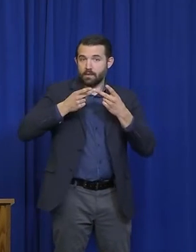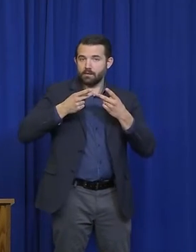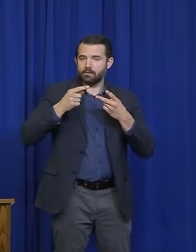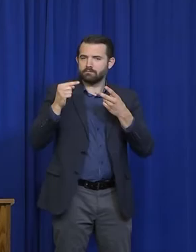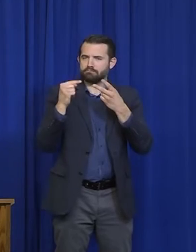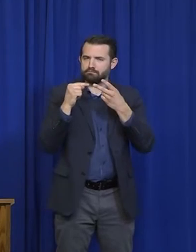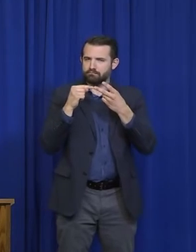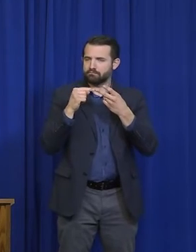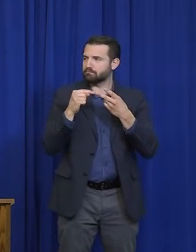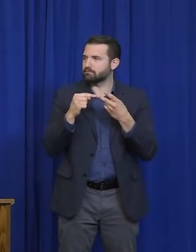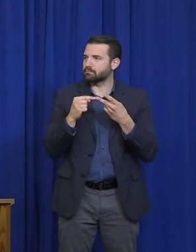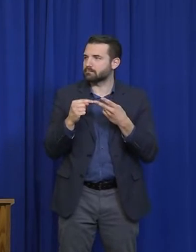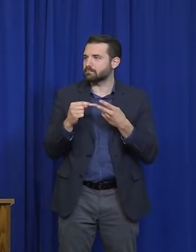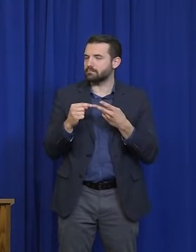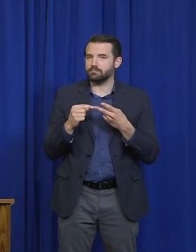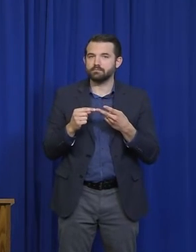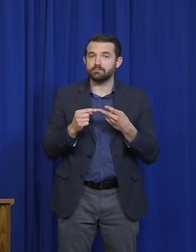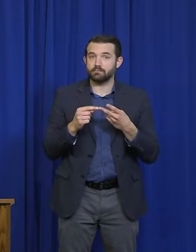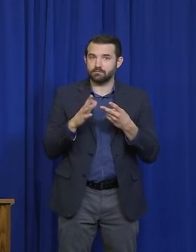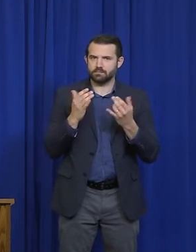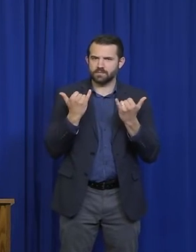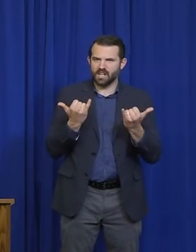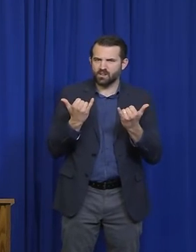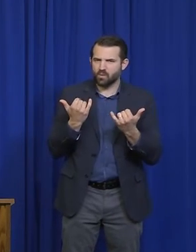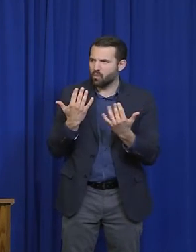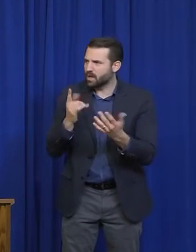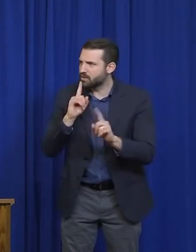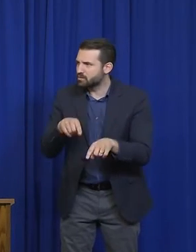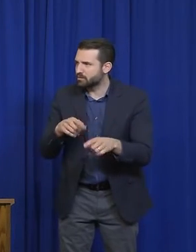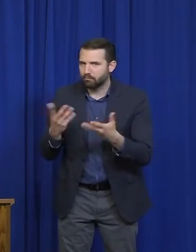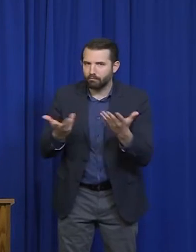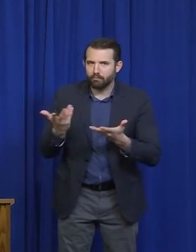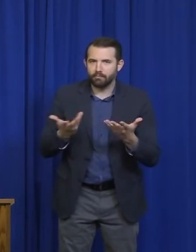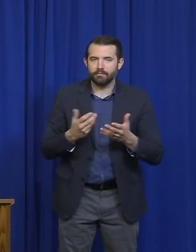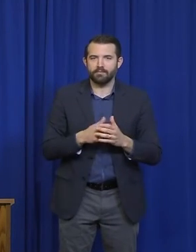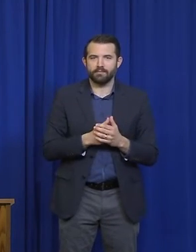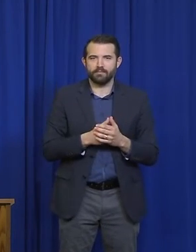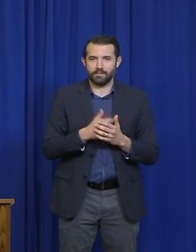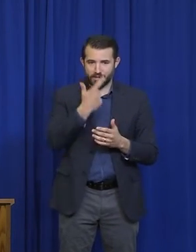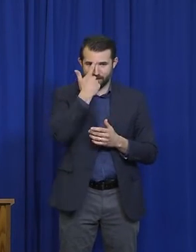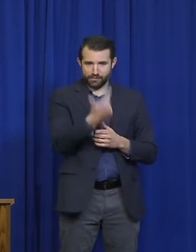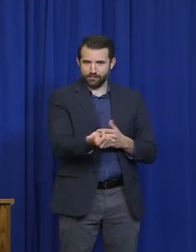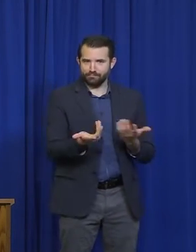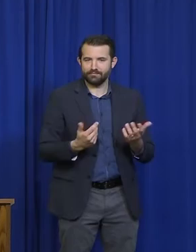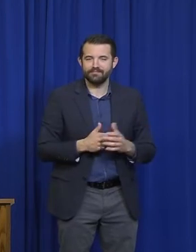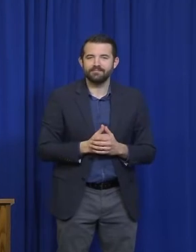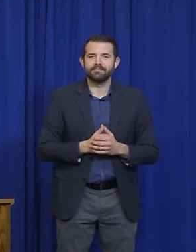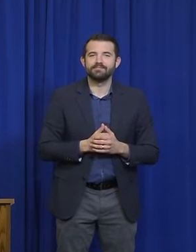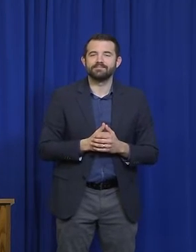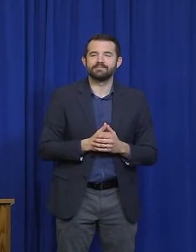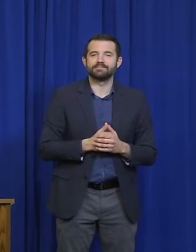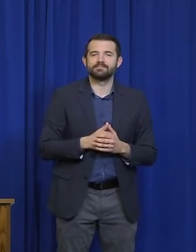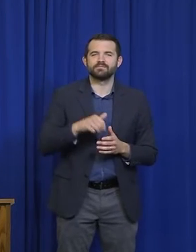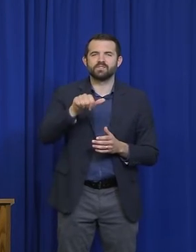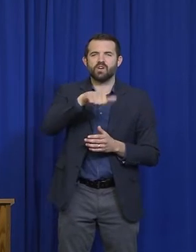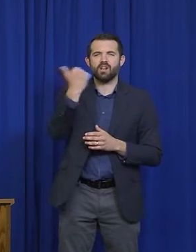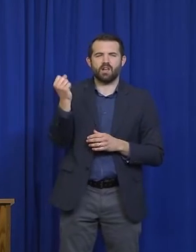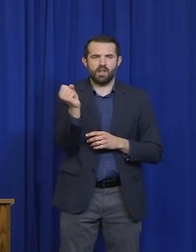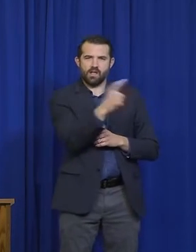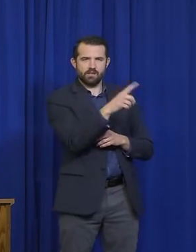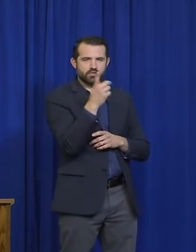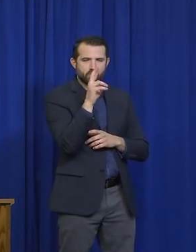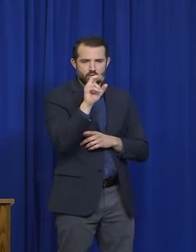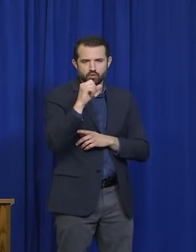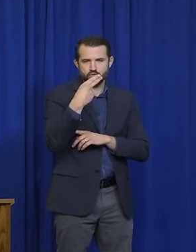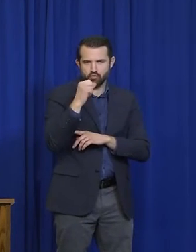I can, I can, you want me to ask that now or wait? Your pleasure. The other question is for Dr. Shaw, which